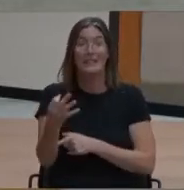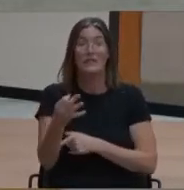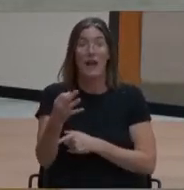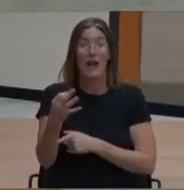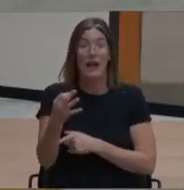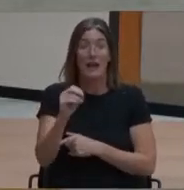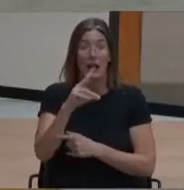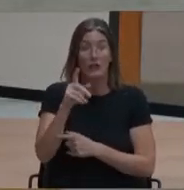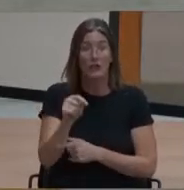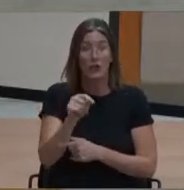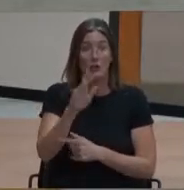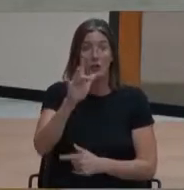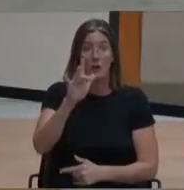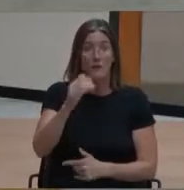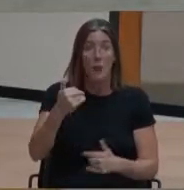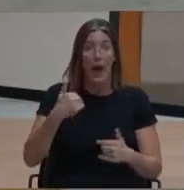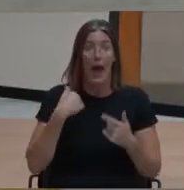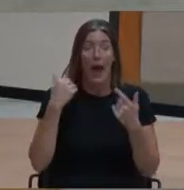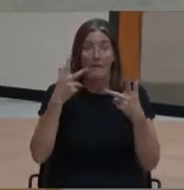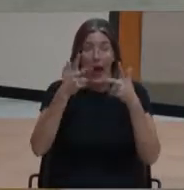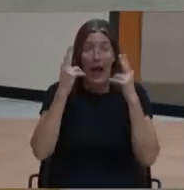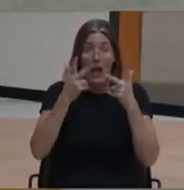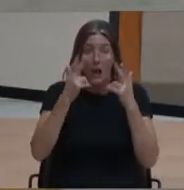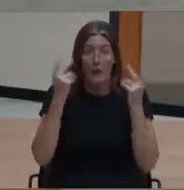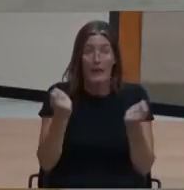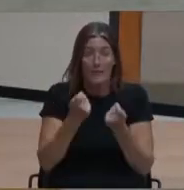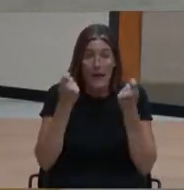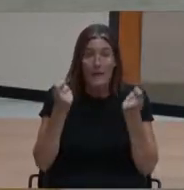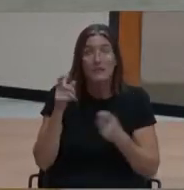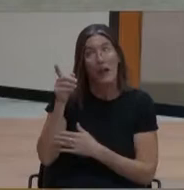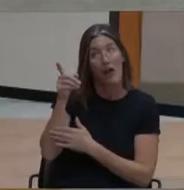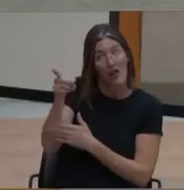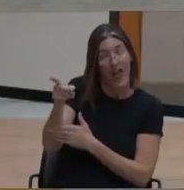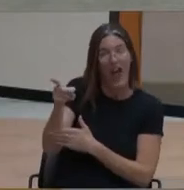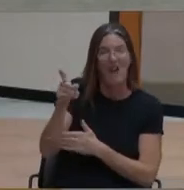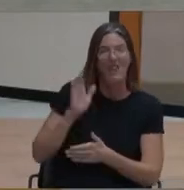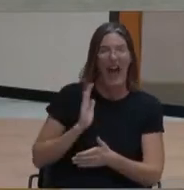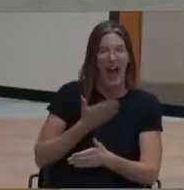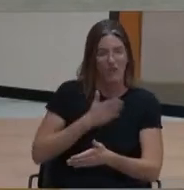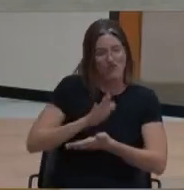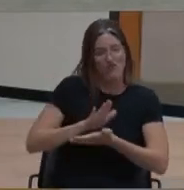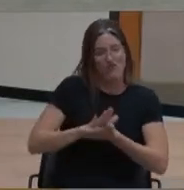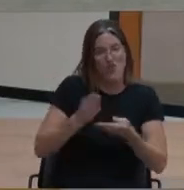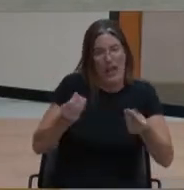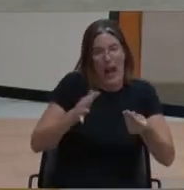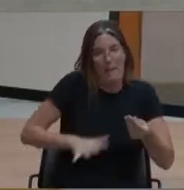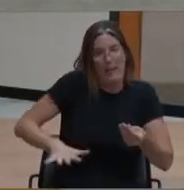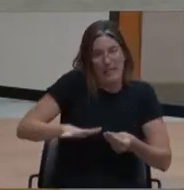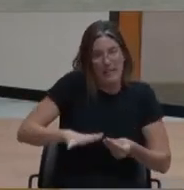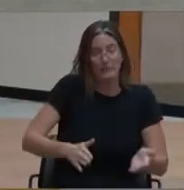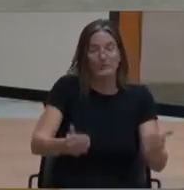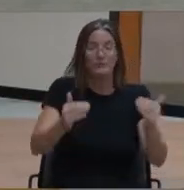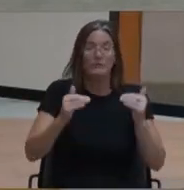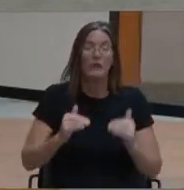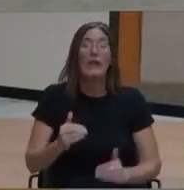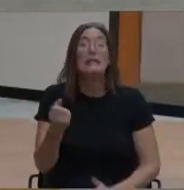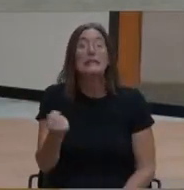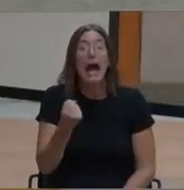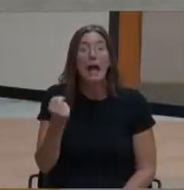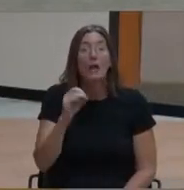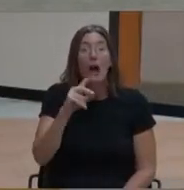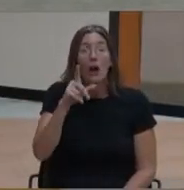3.30 to 5.30 at the Advanced Learning Academy Campus. On Saturday, October 26th, our Speech and Debate